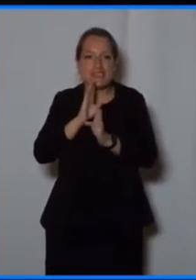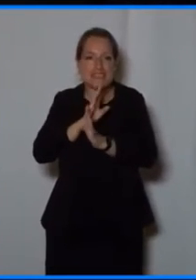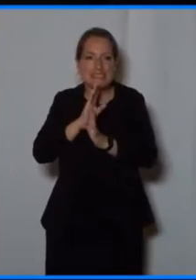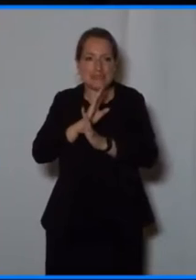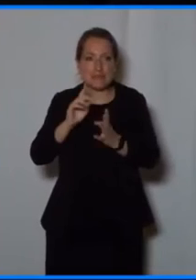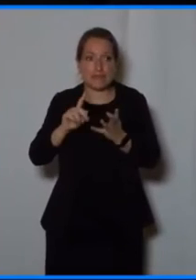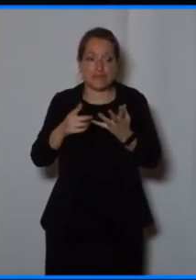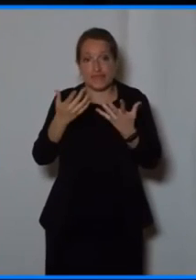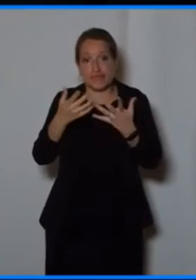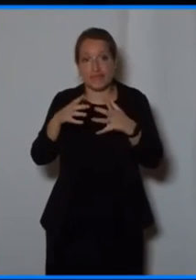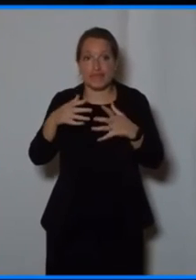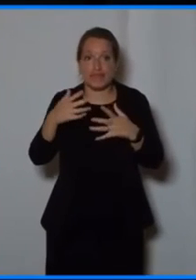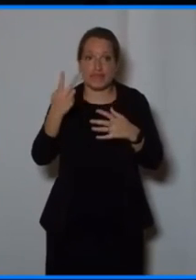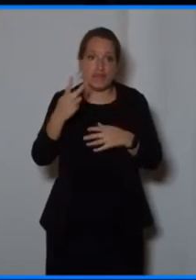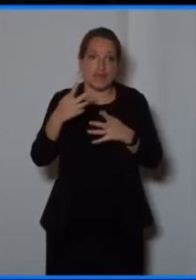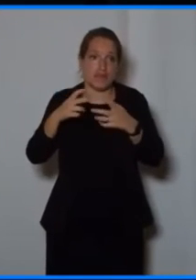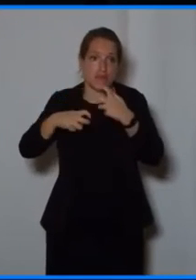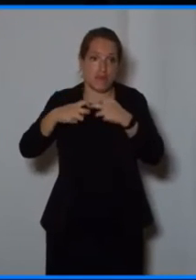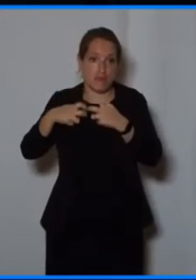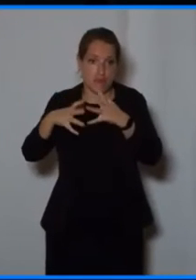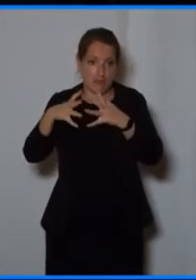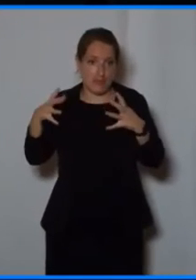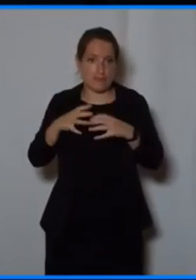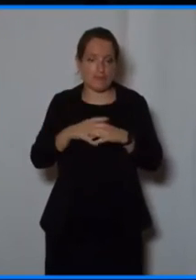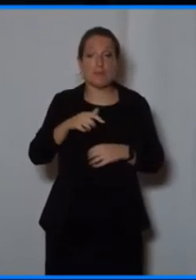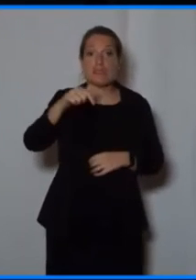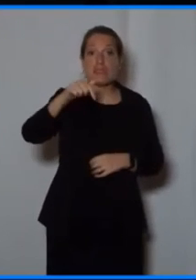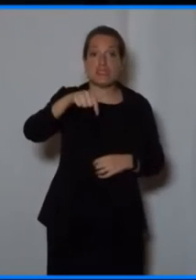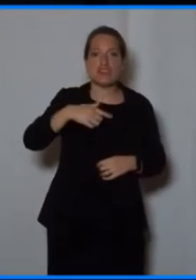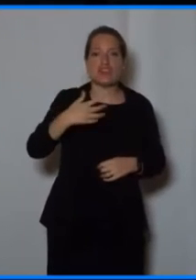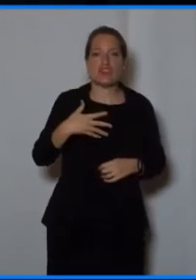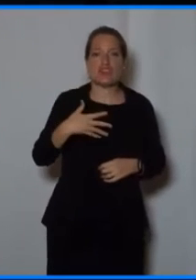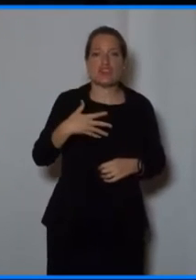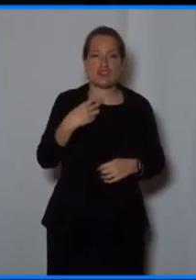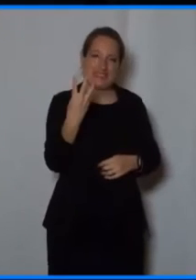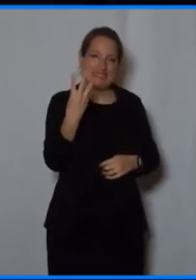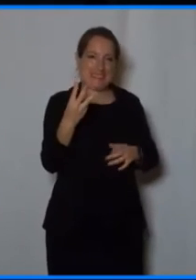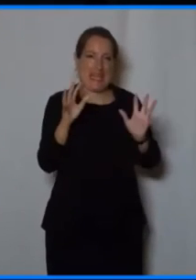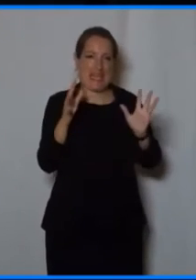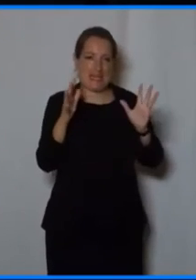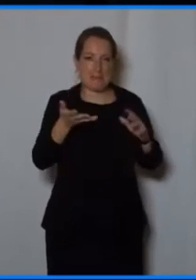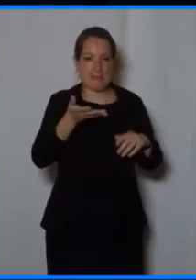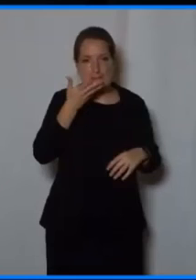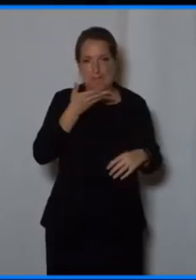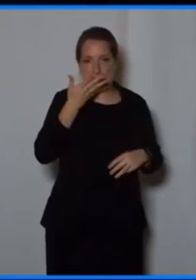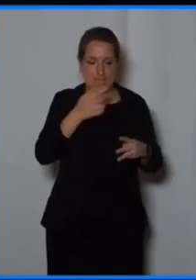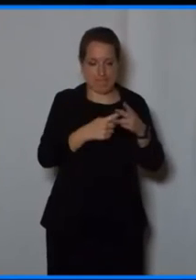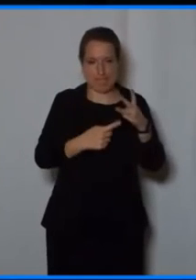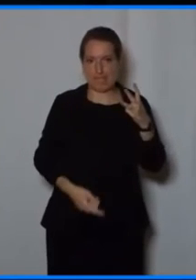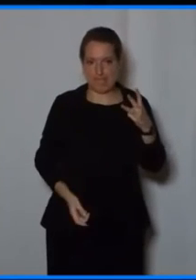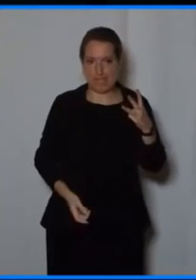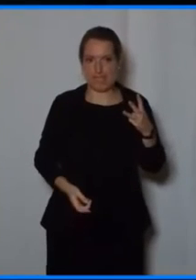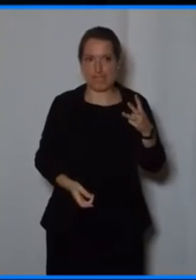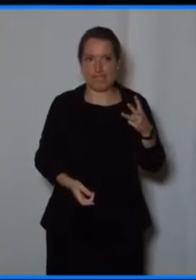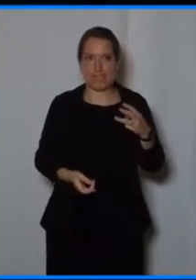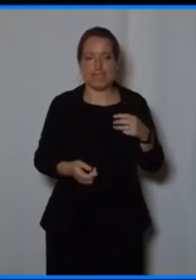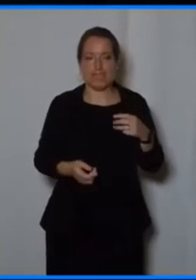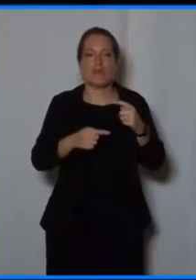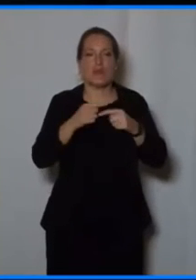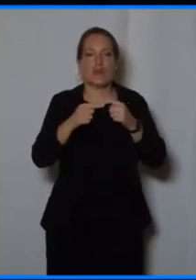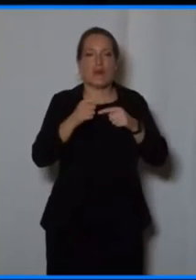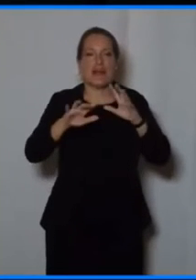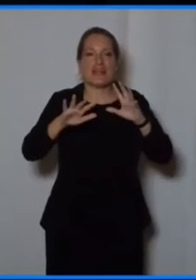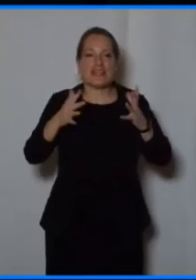three examples of the kind of